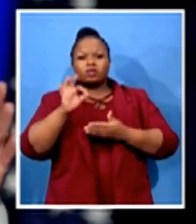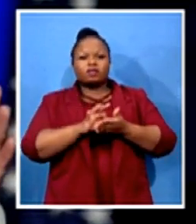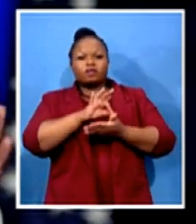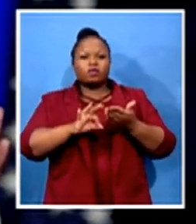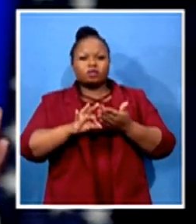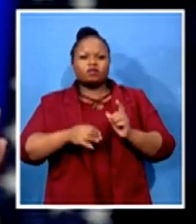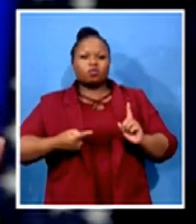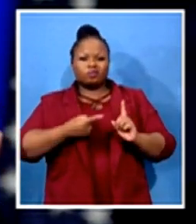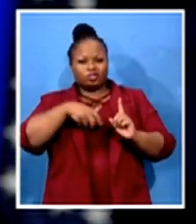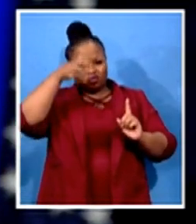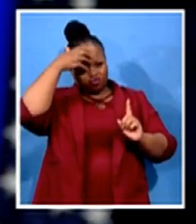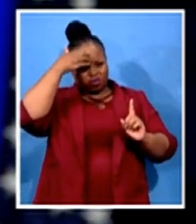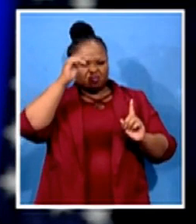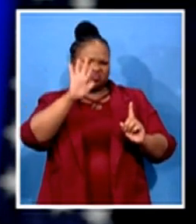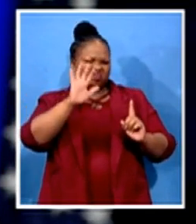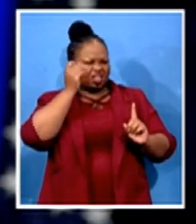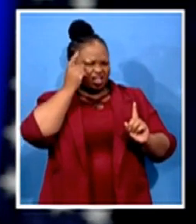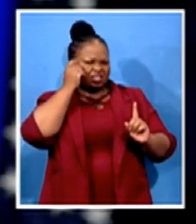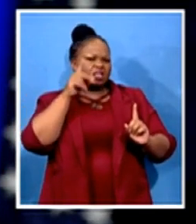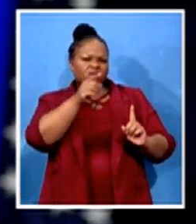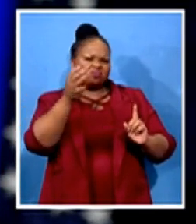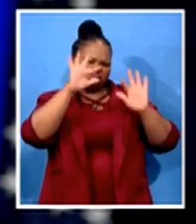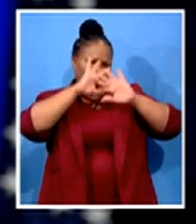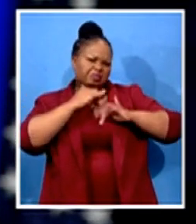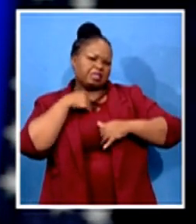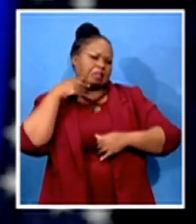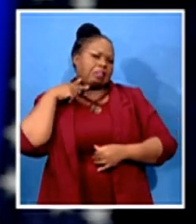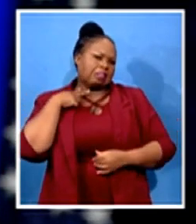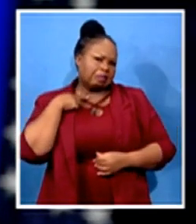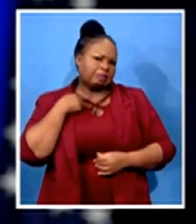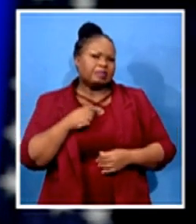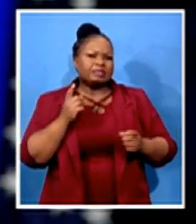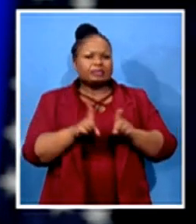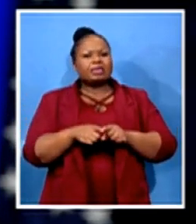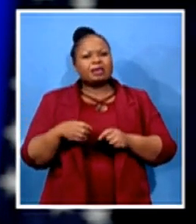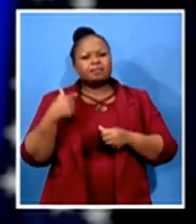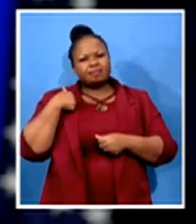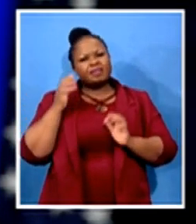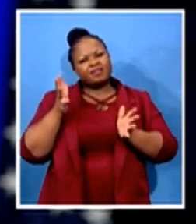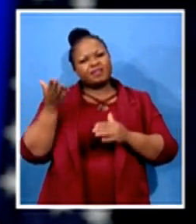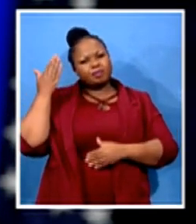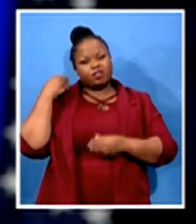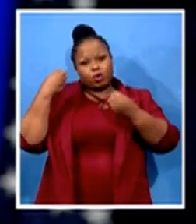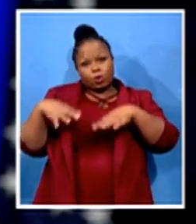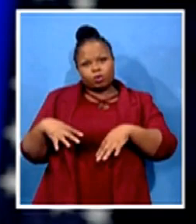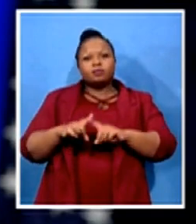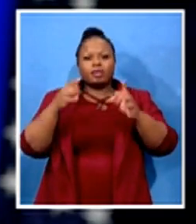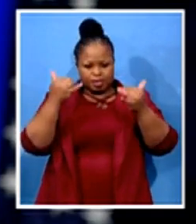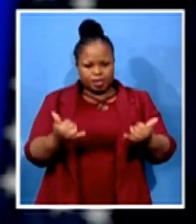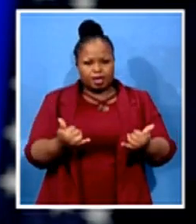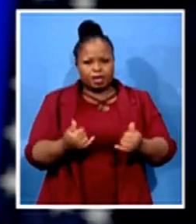disappointment tonight. I've lost a couple times myself. But now, let's give each other a chance.